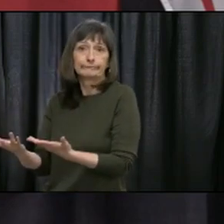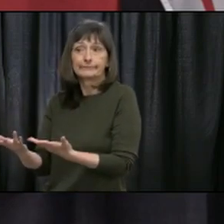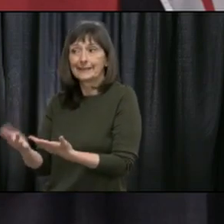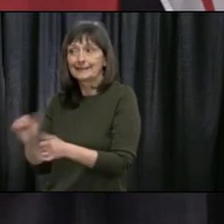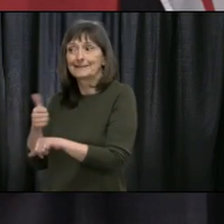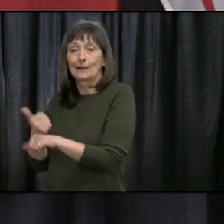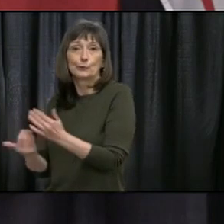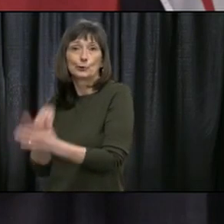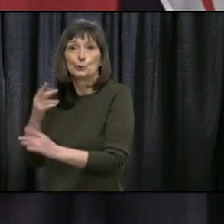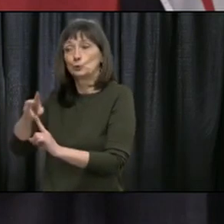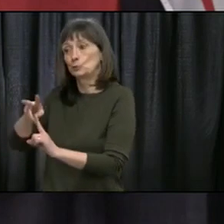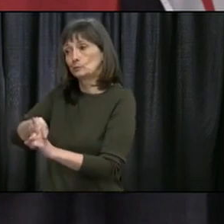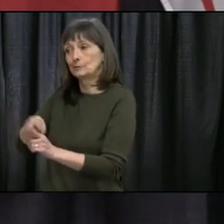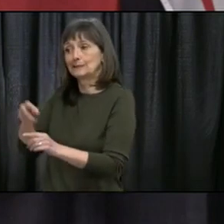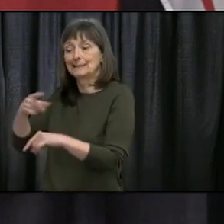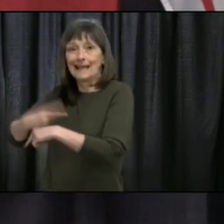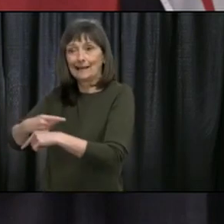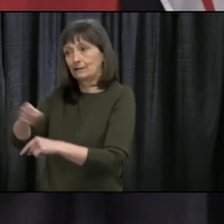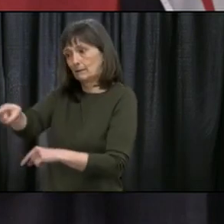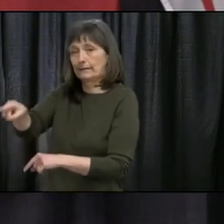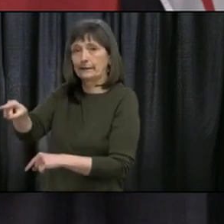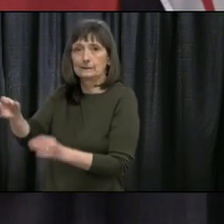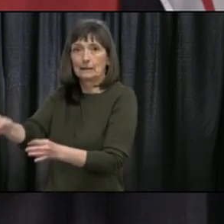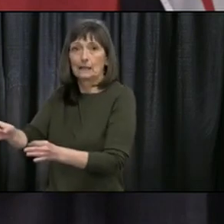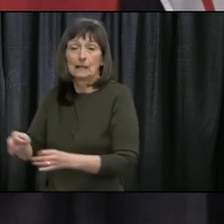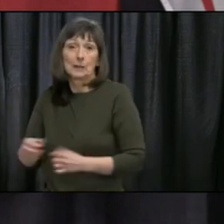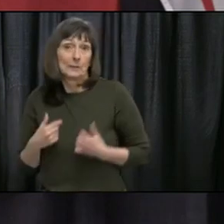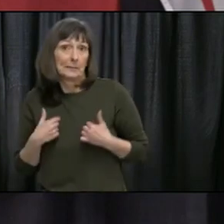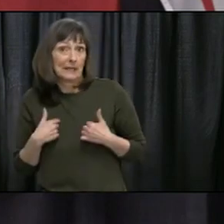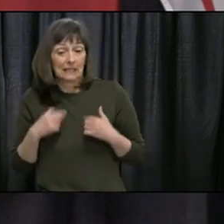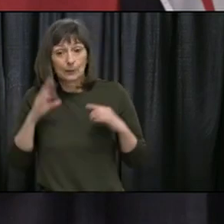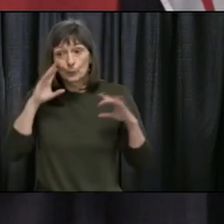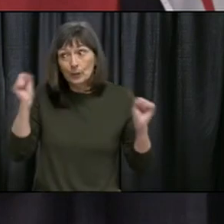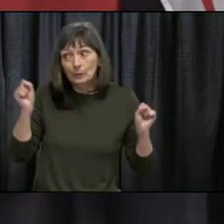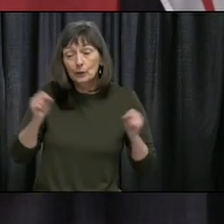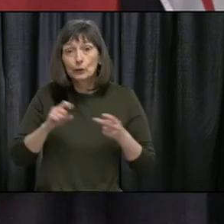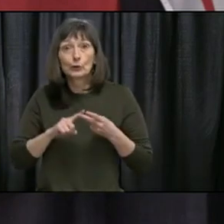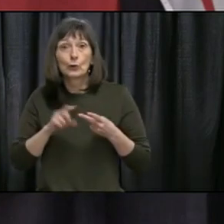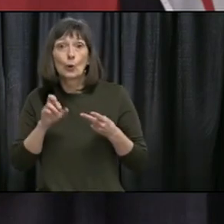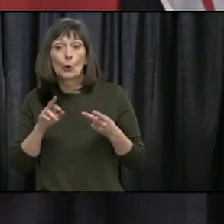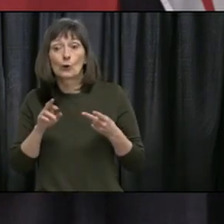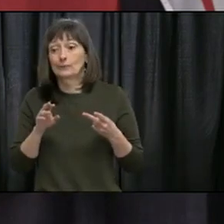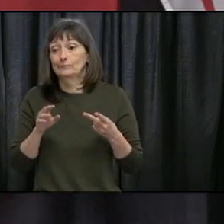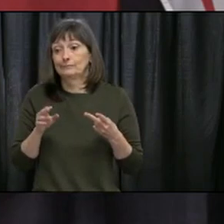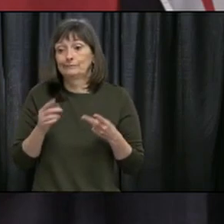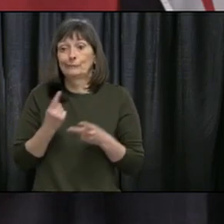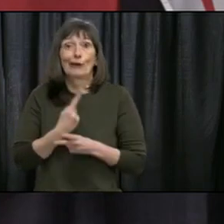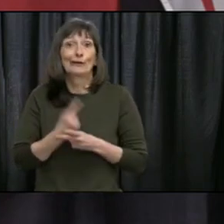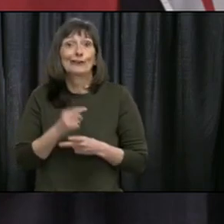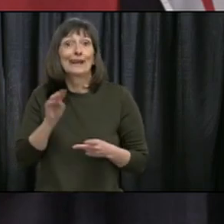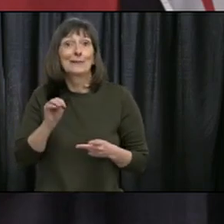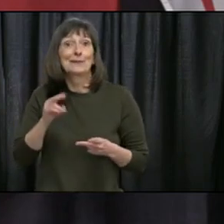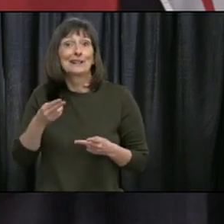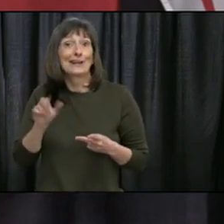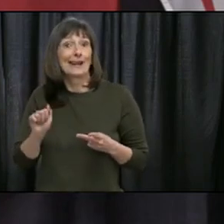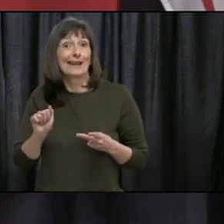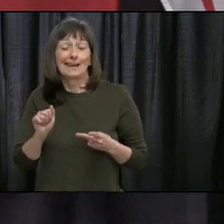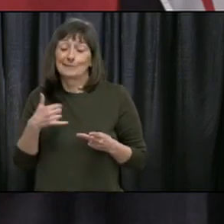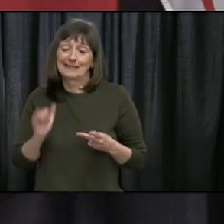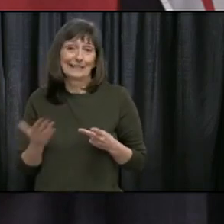reset it. But for me, I'm going to be here either as Premier of this province or as an MHA doing whatever I can to support this province.